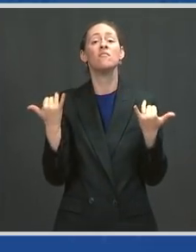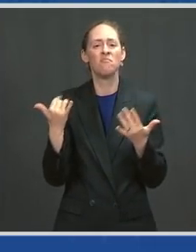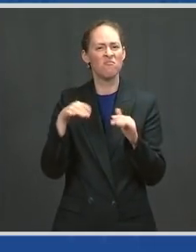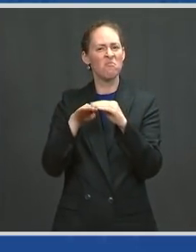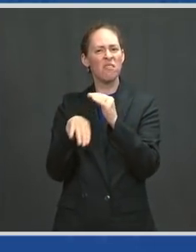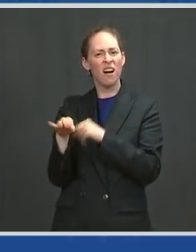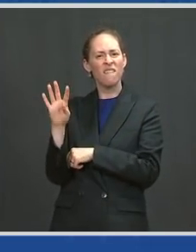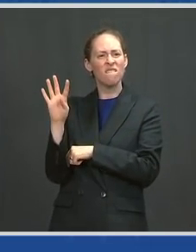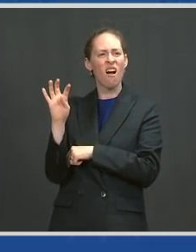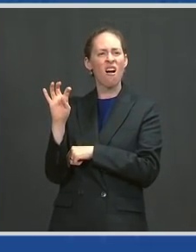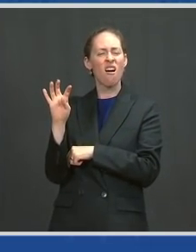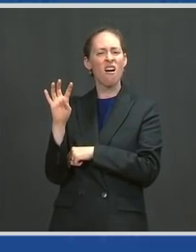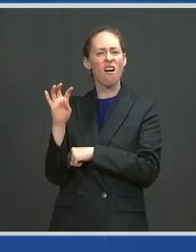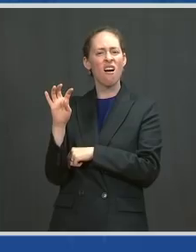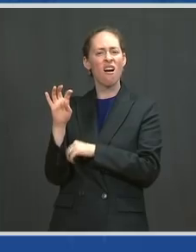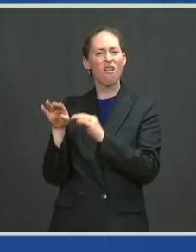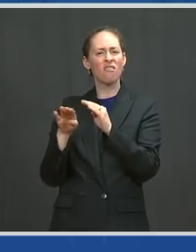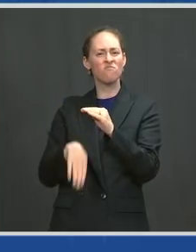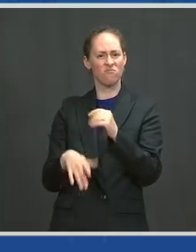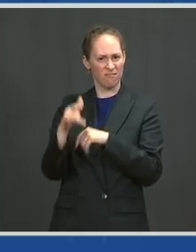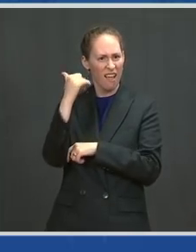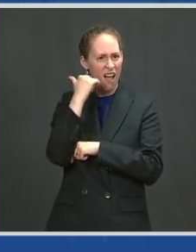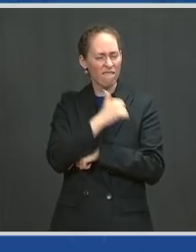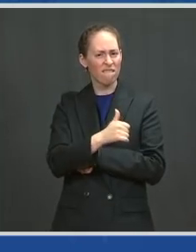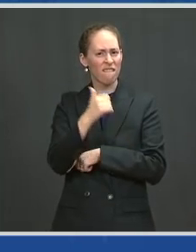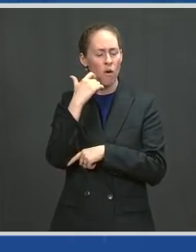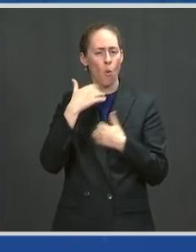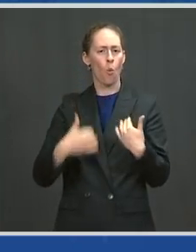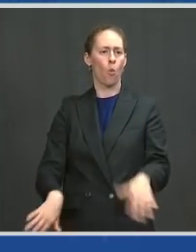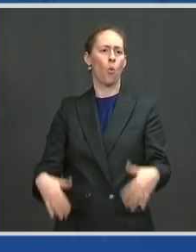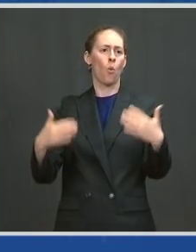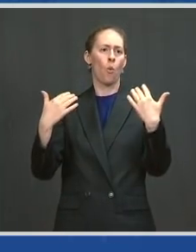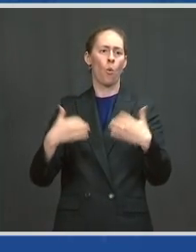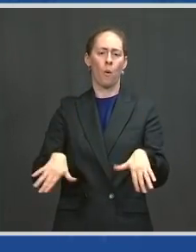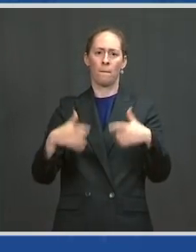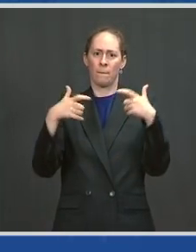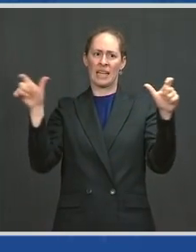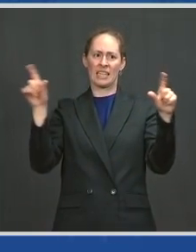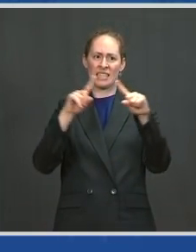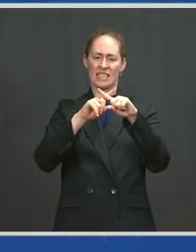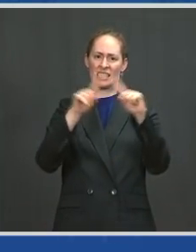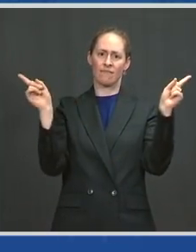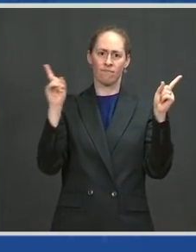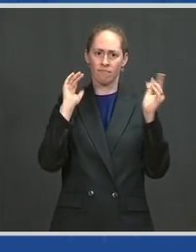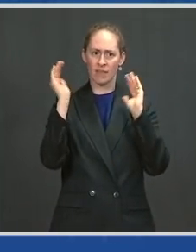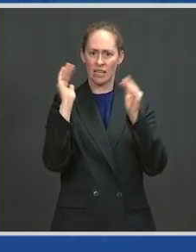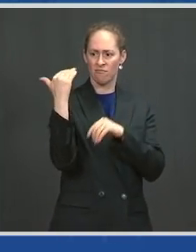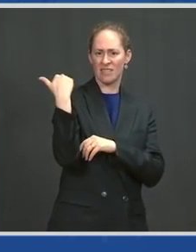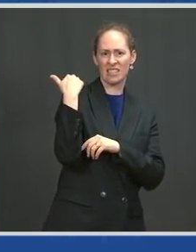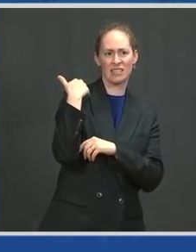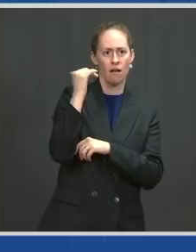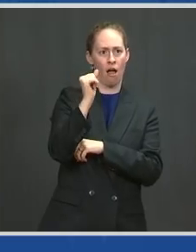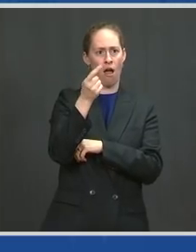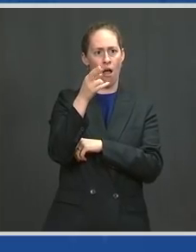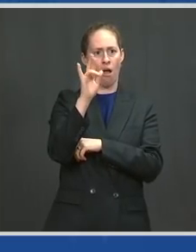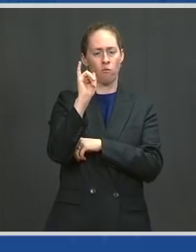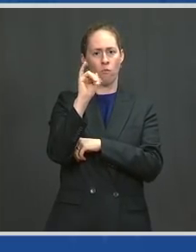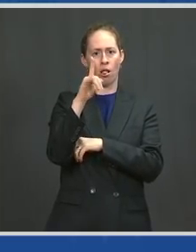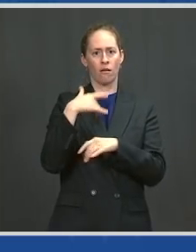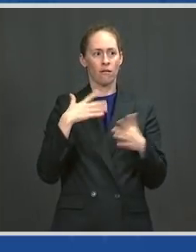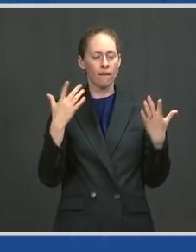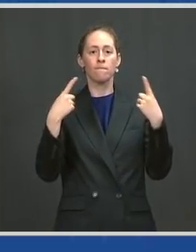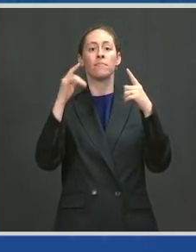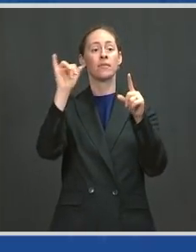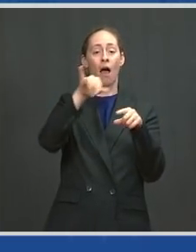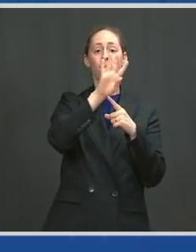cases a day, numbers we haven't seen since April of 2020. Our daily new infection rate is